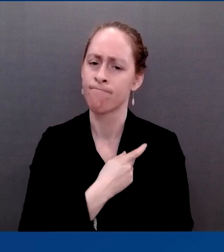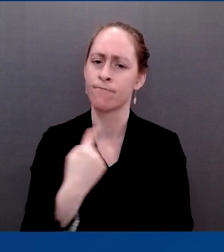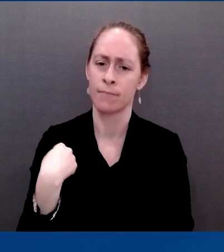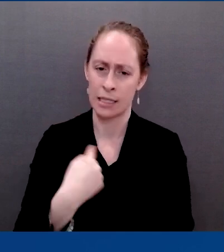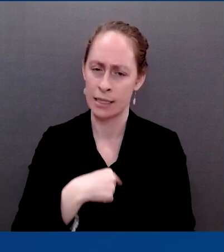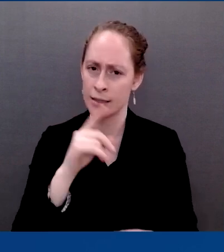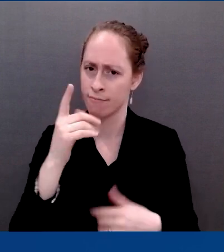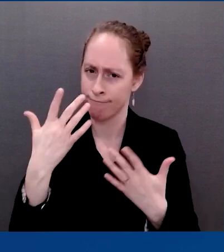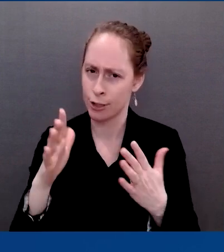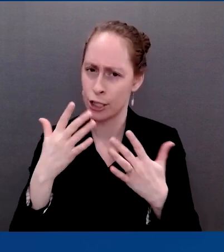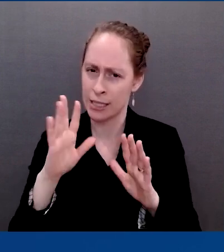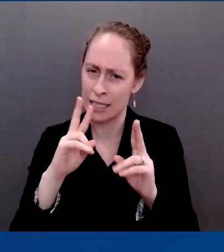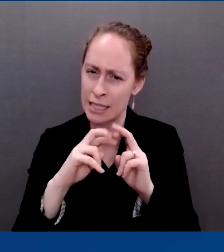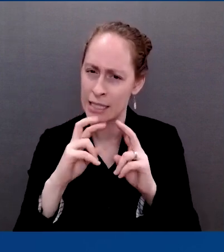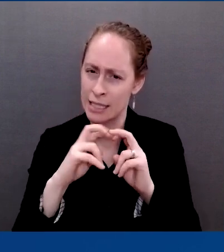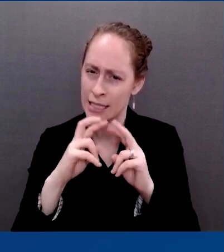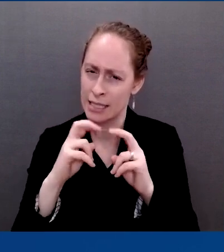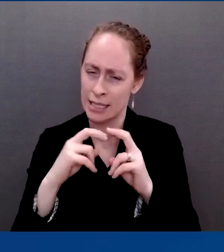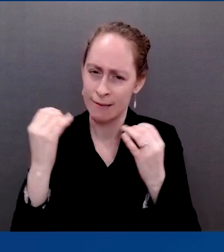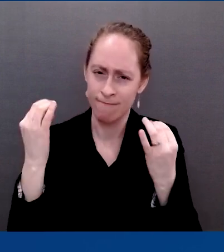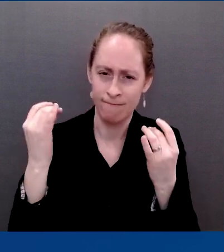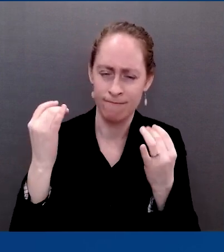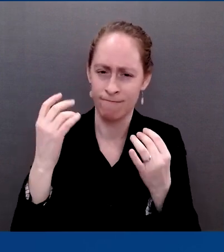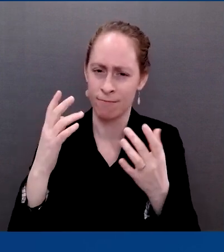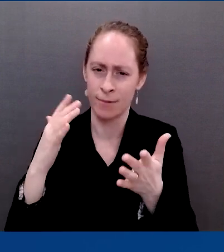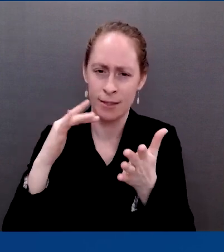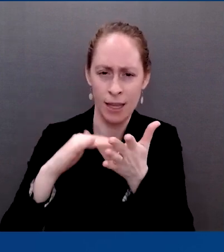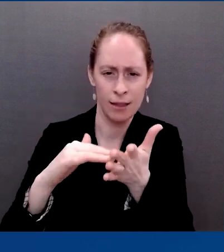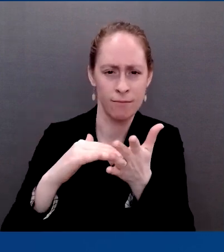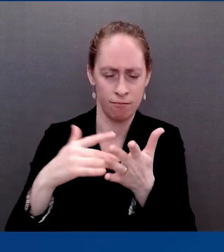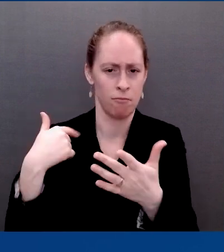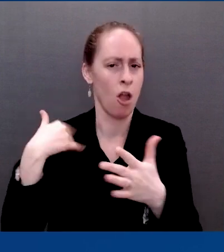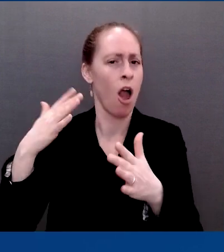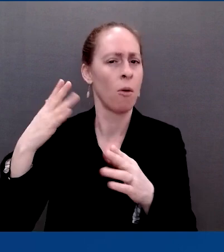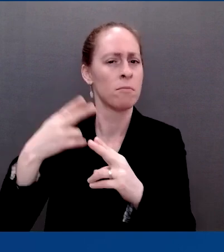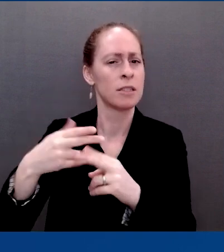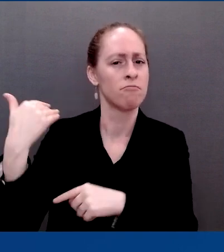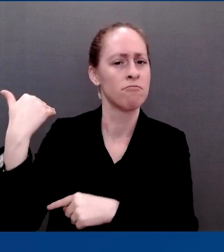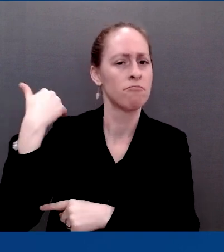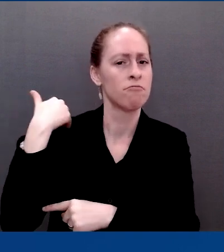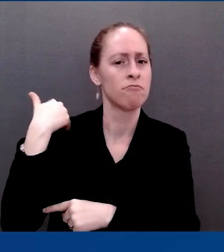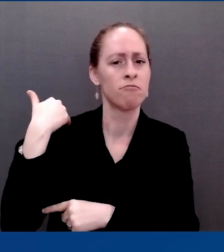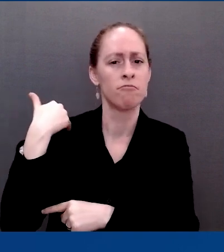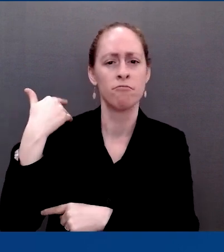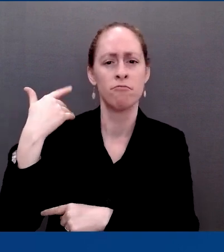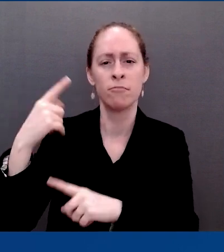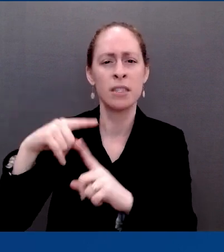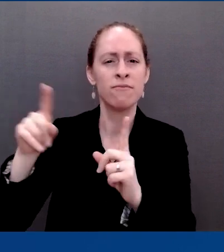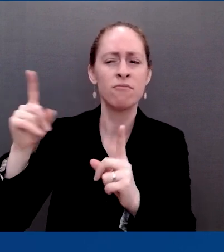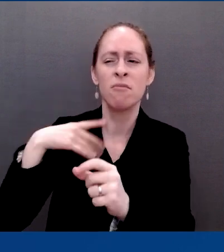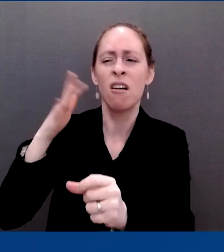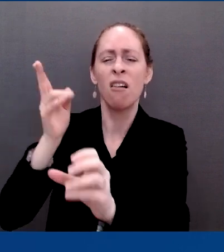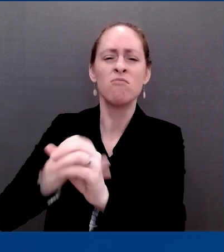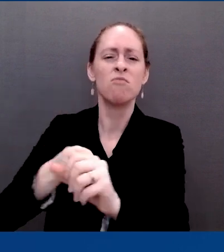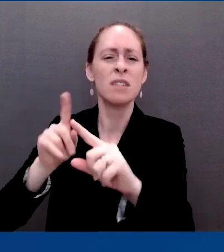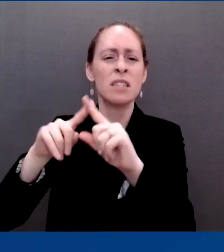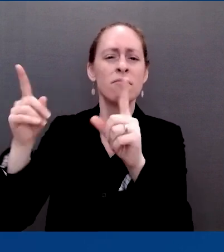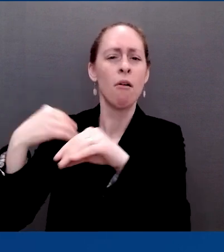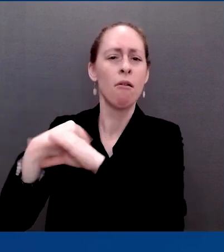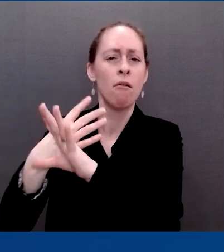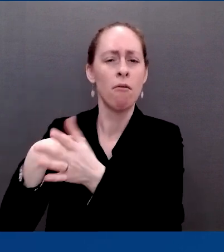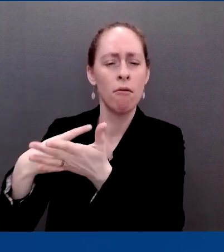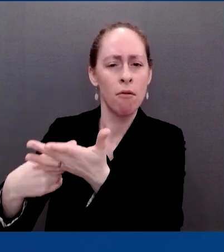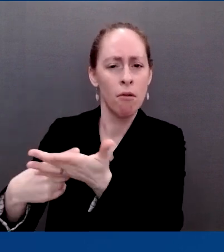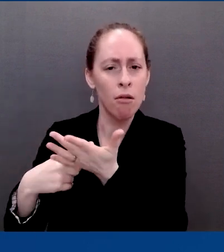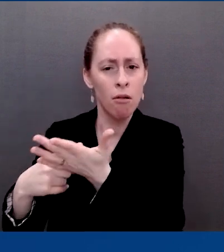previous press conferences, similar questions, is that you follow individuals for a period of time after the third dose,